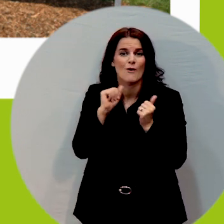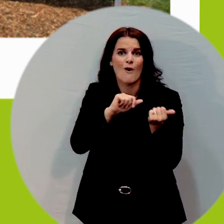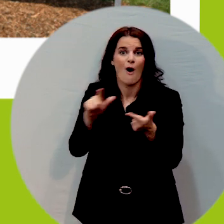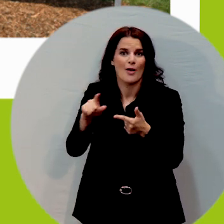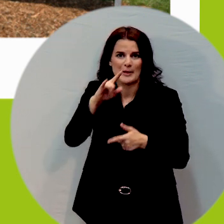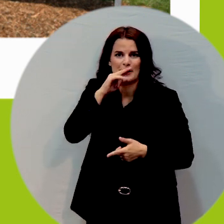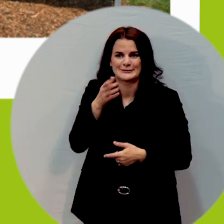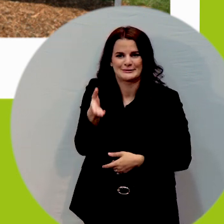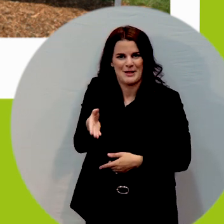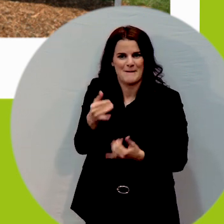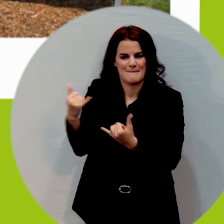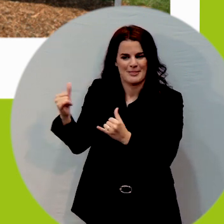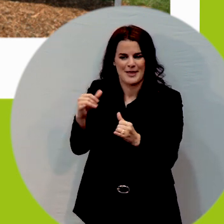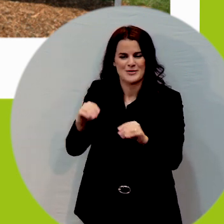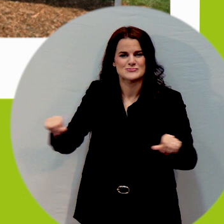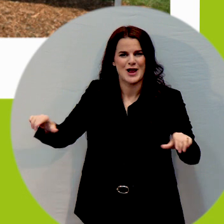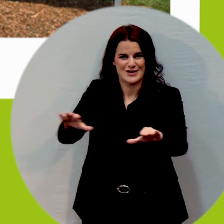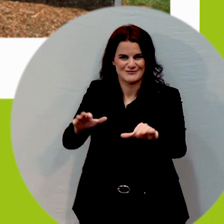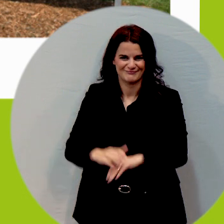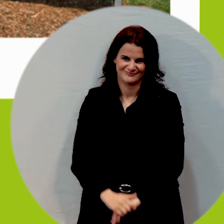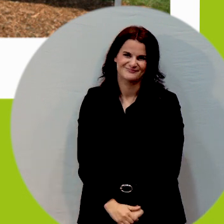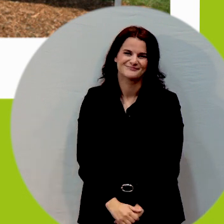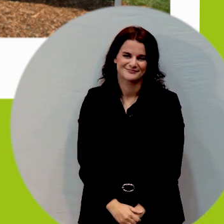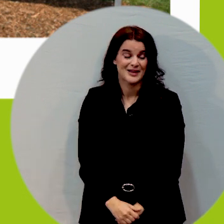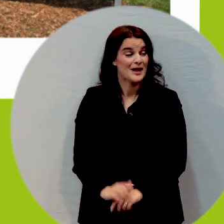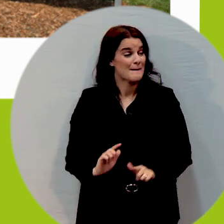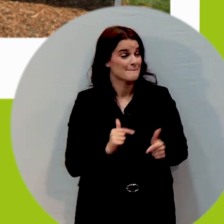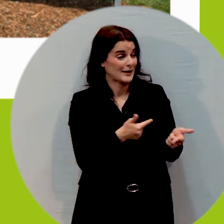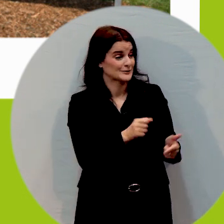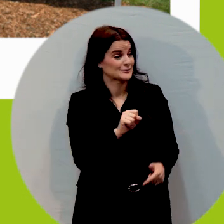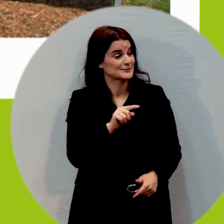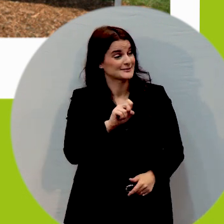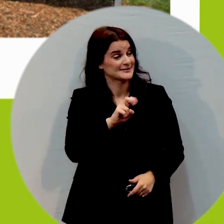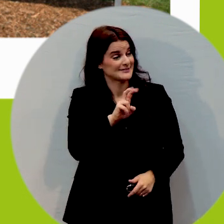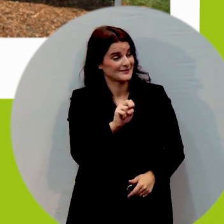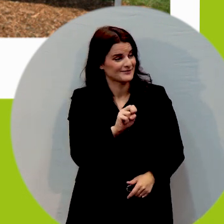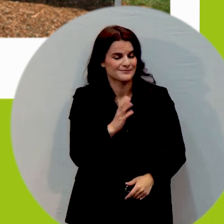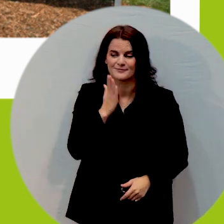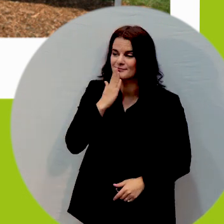playground so back to steve thank you courtney